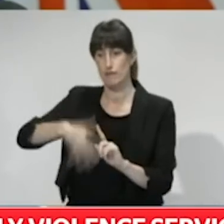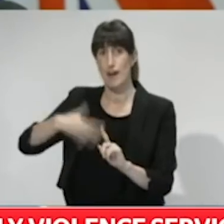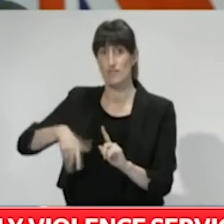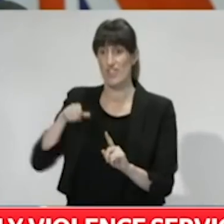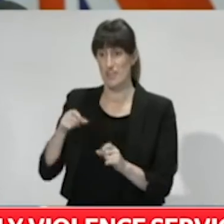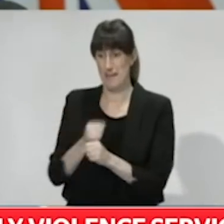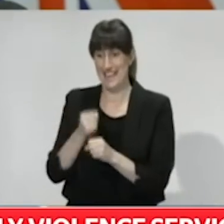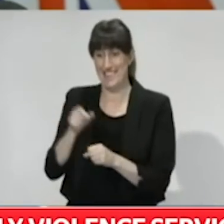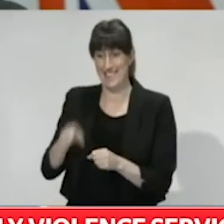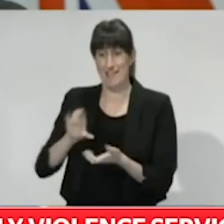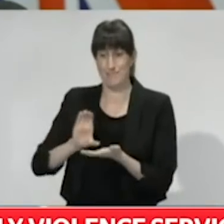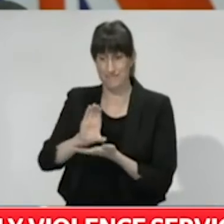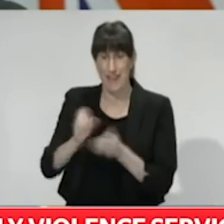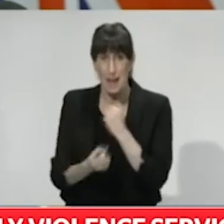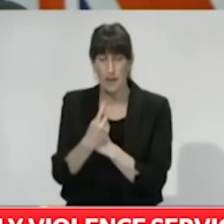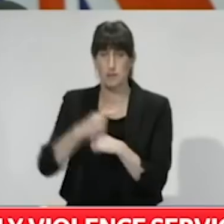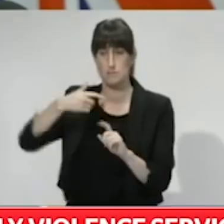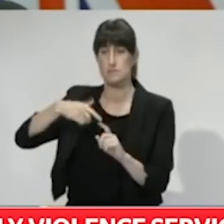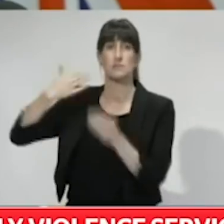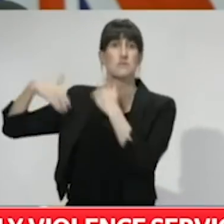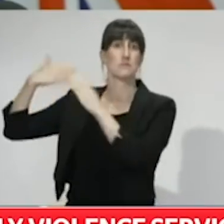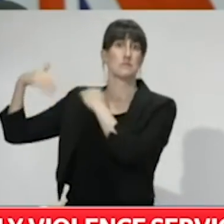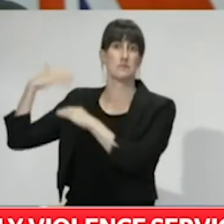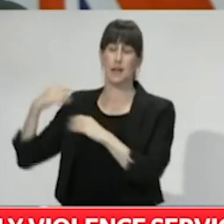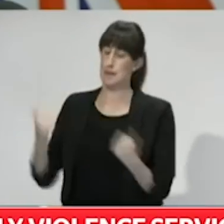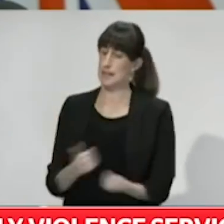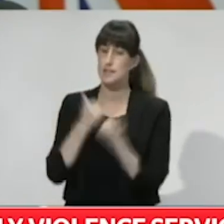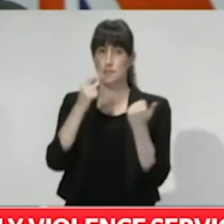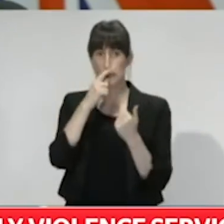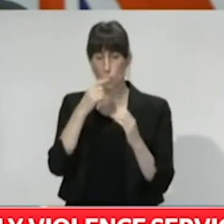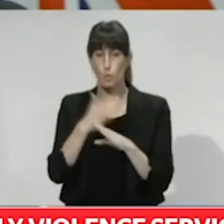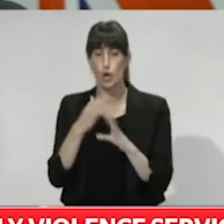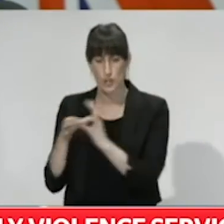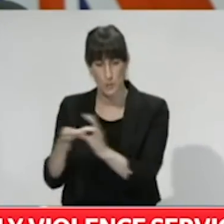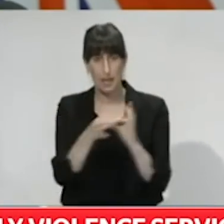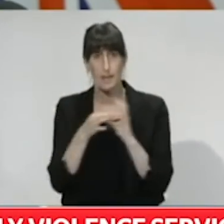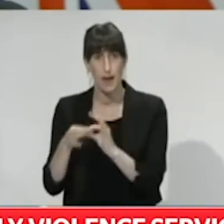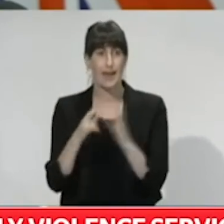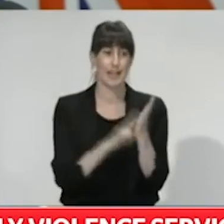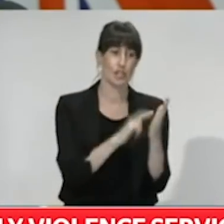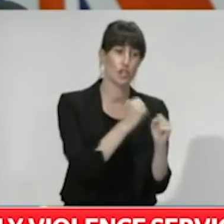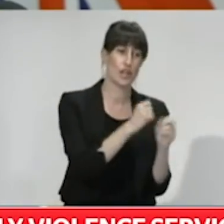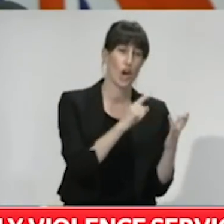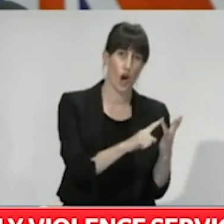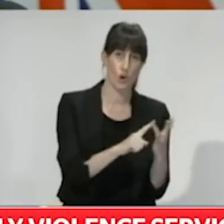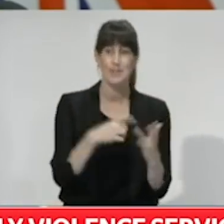here exemplifies what's possible when government and NGOs come together to work in partnership.